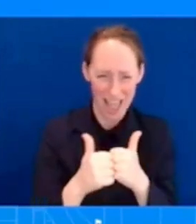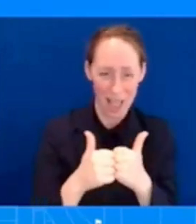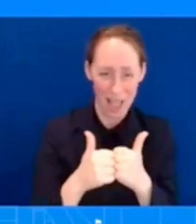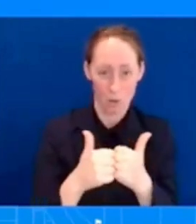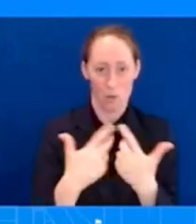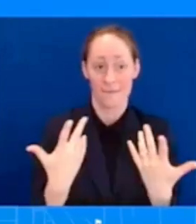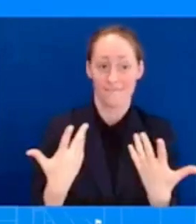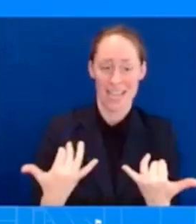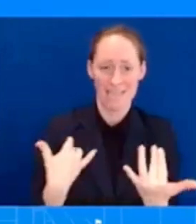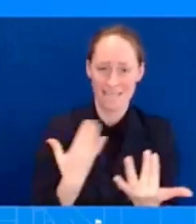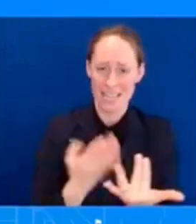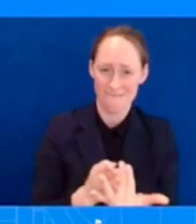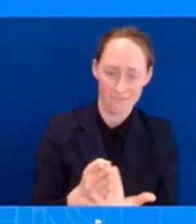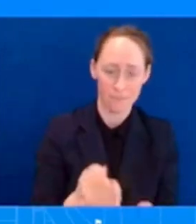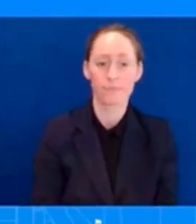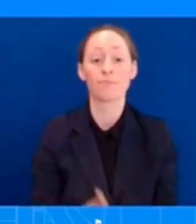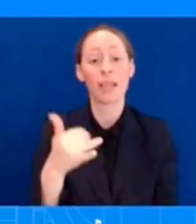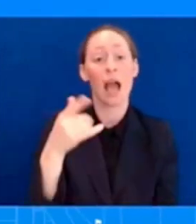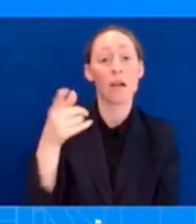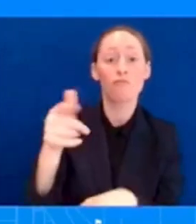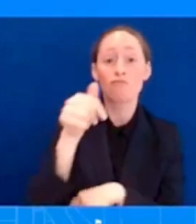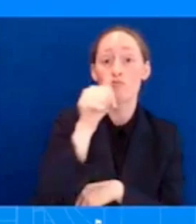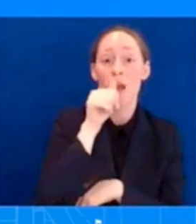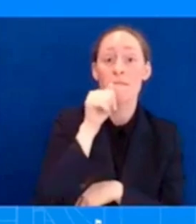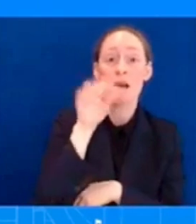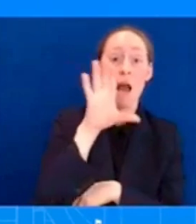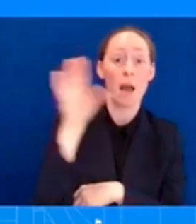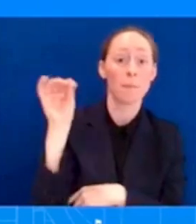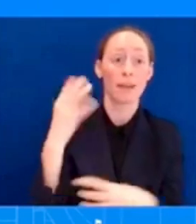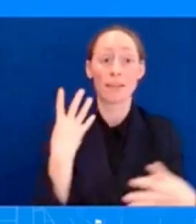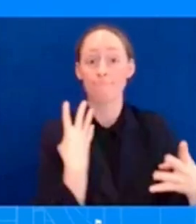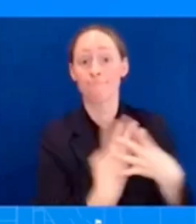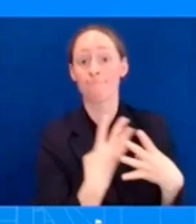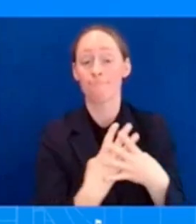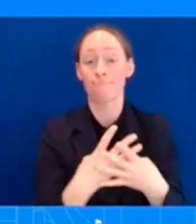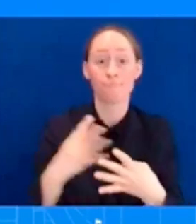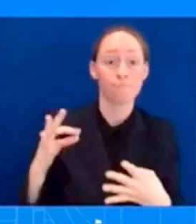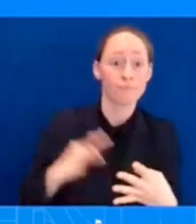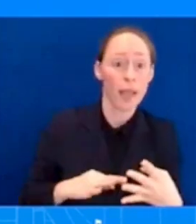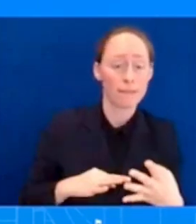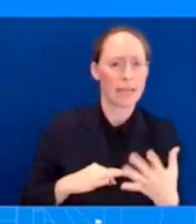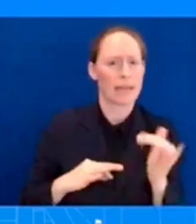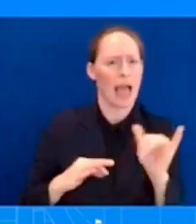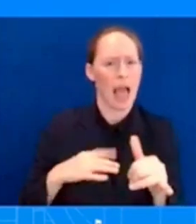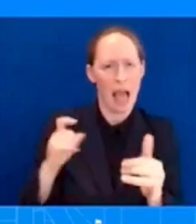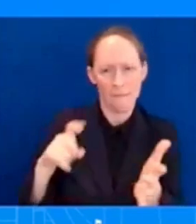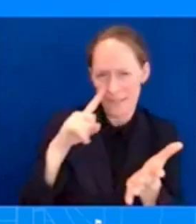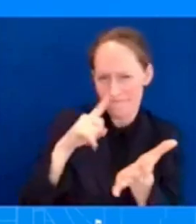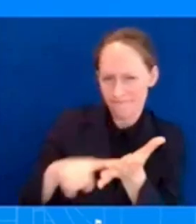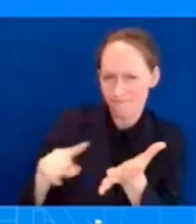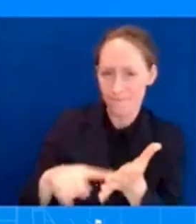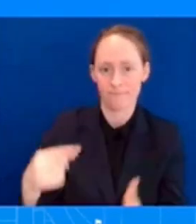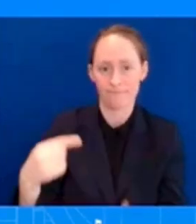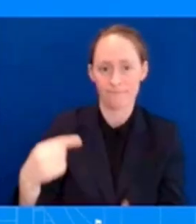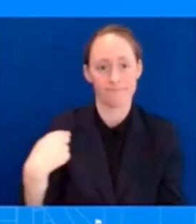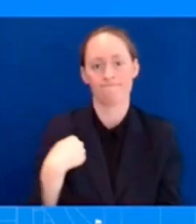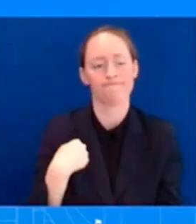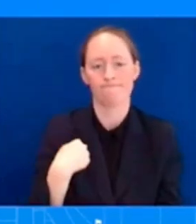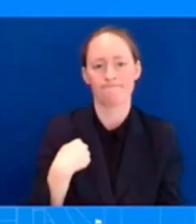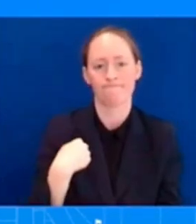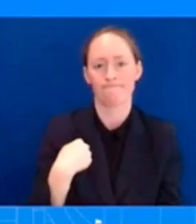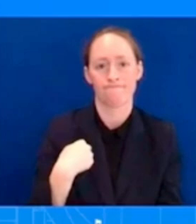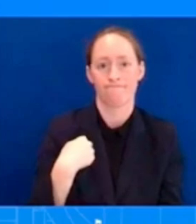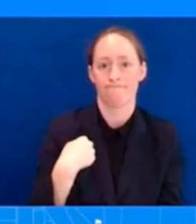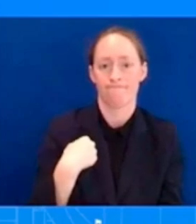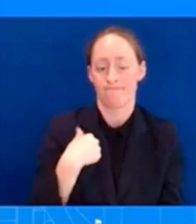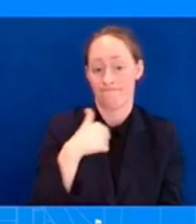again, I would have to go back to the team and see where we are with that. I have not seen this investigative reporting that you all have done, but I want to